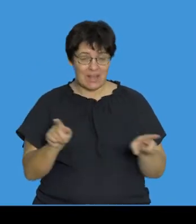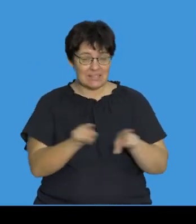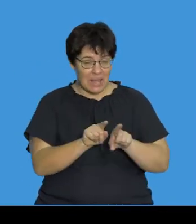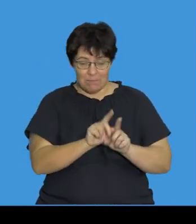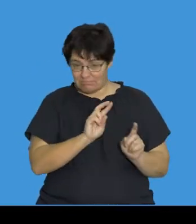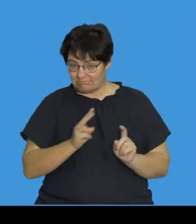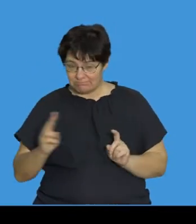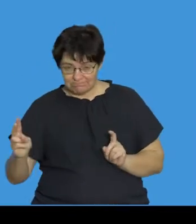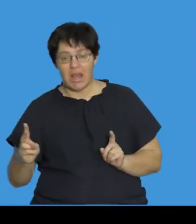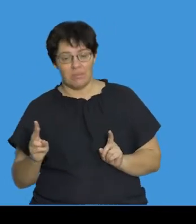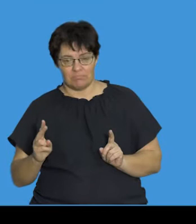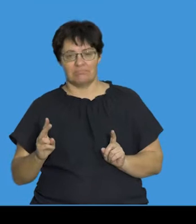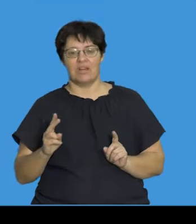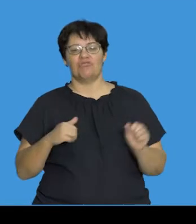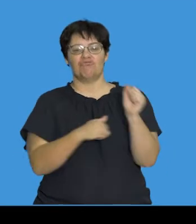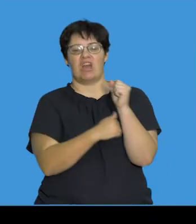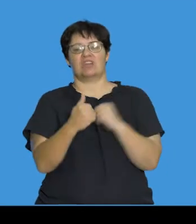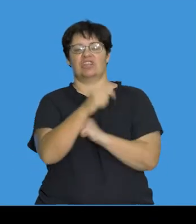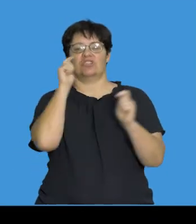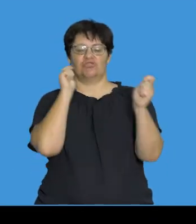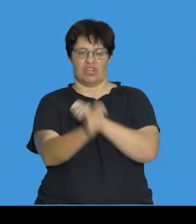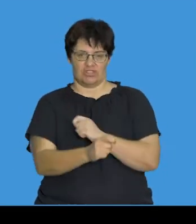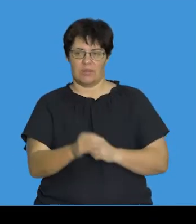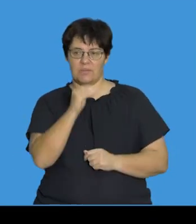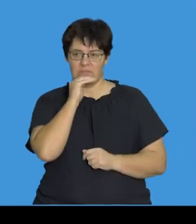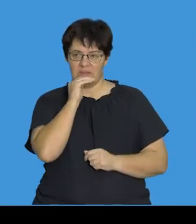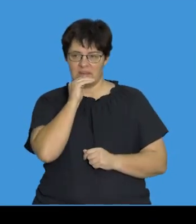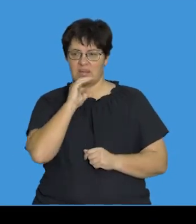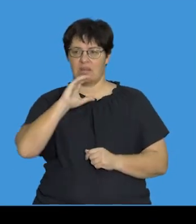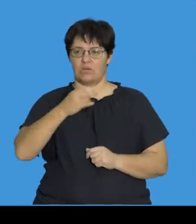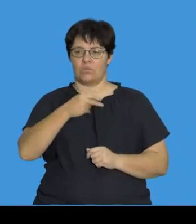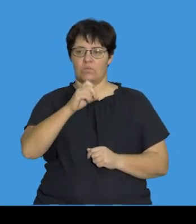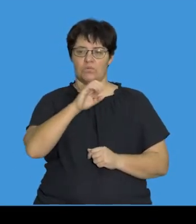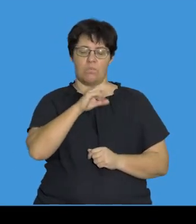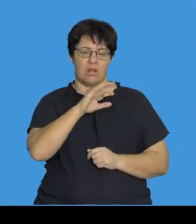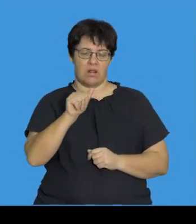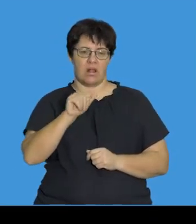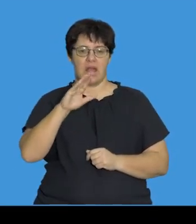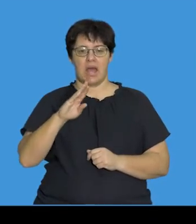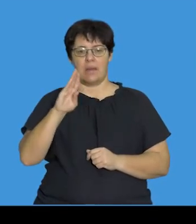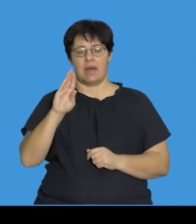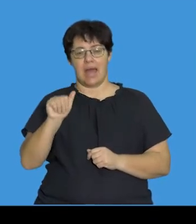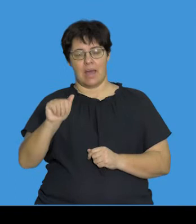this will cause a change in the chromosomal structure, and we refer to this as a chromosomal aberration.